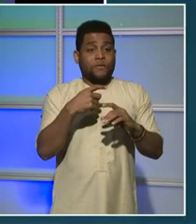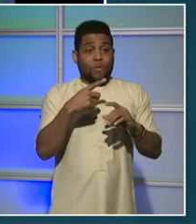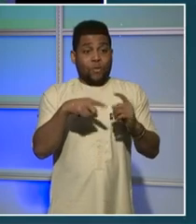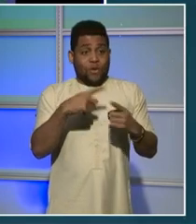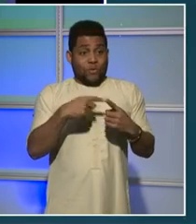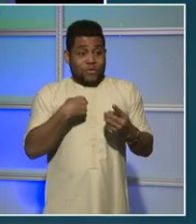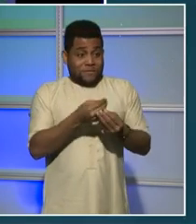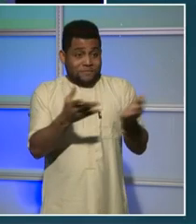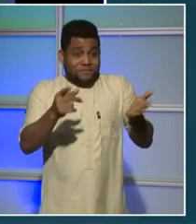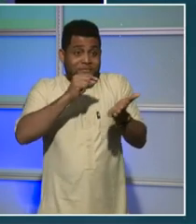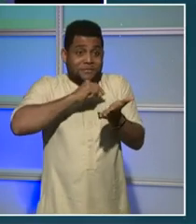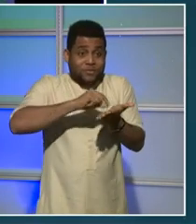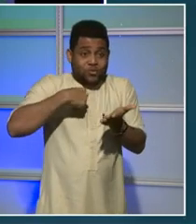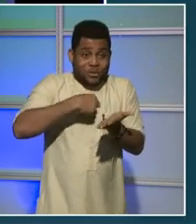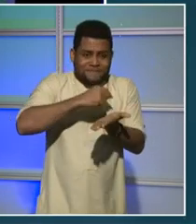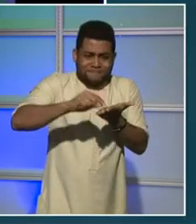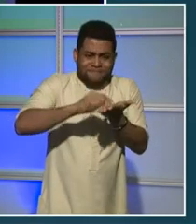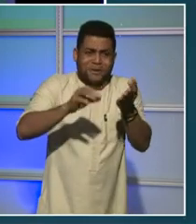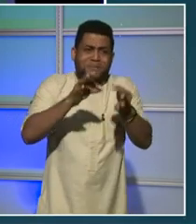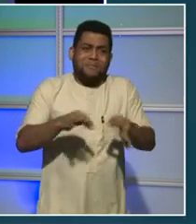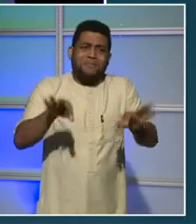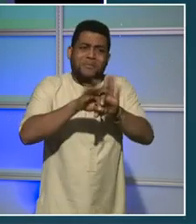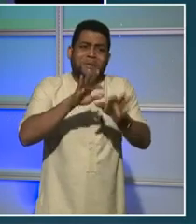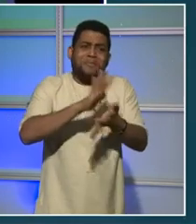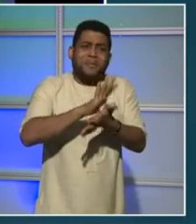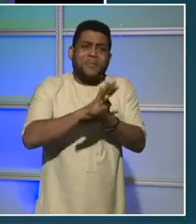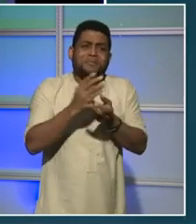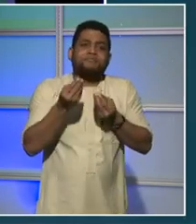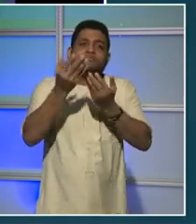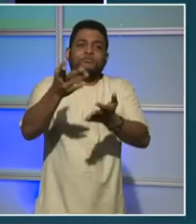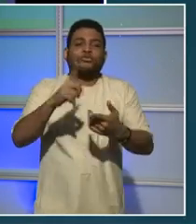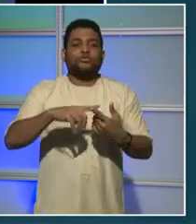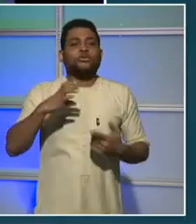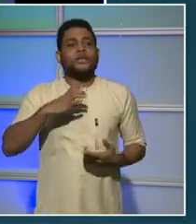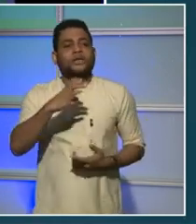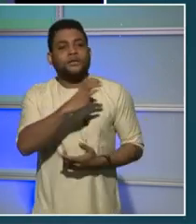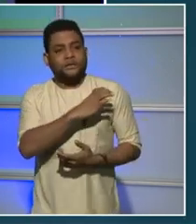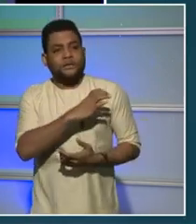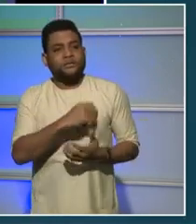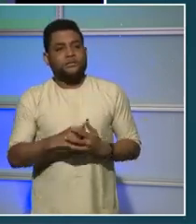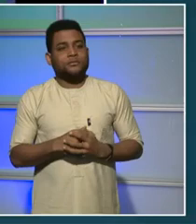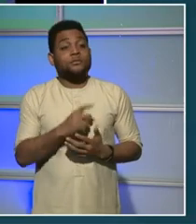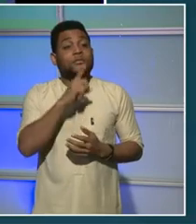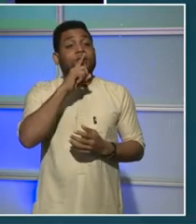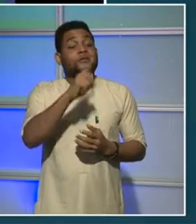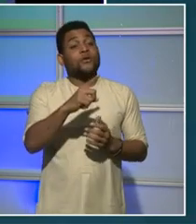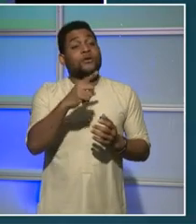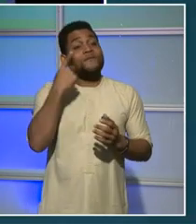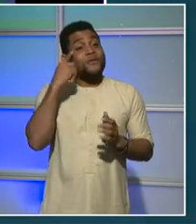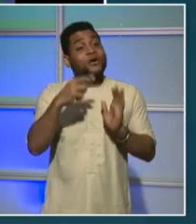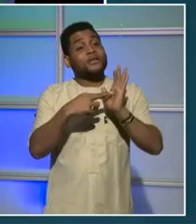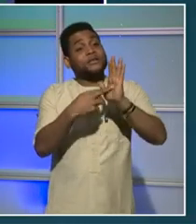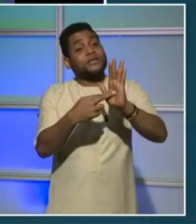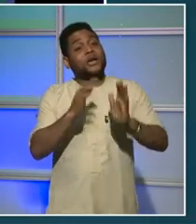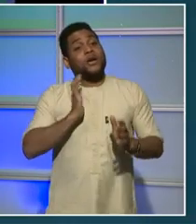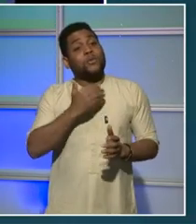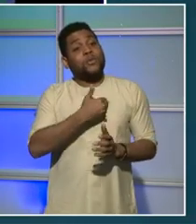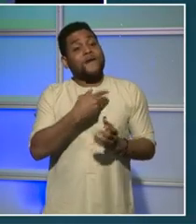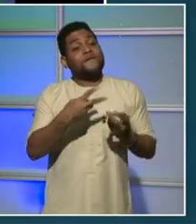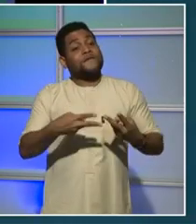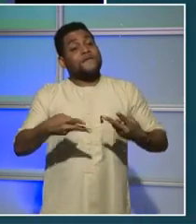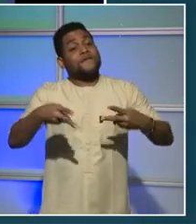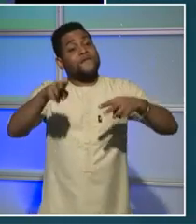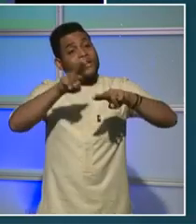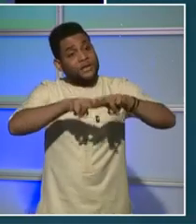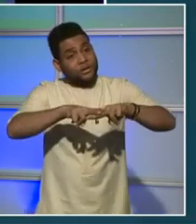to send to the council. It does indeed reflect our values and it does indeed reflect where we are in the